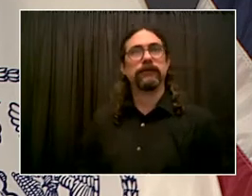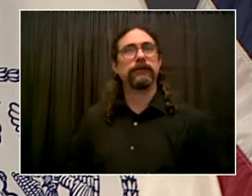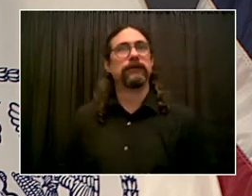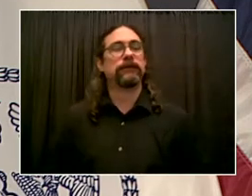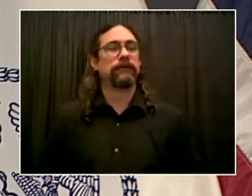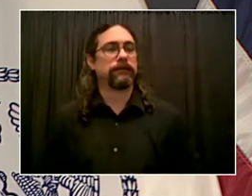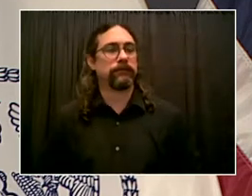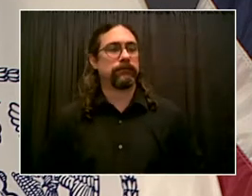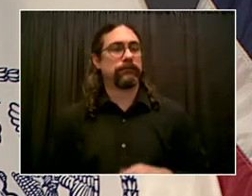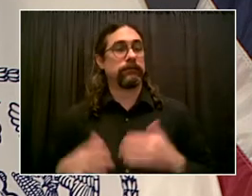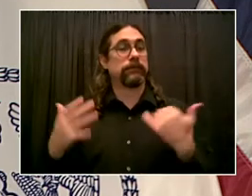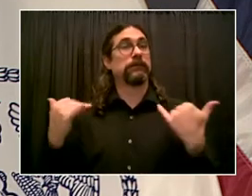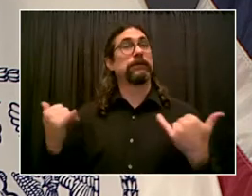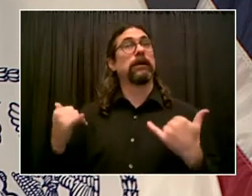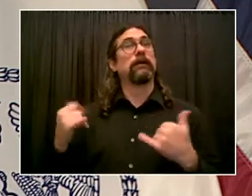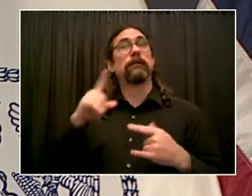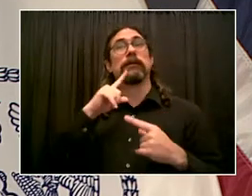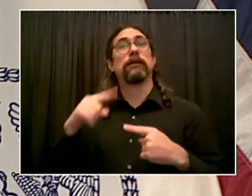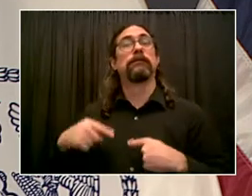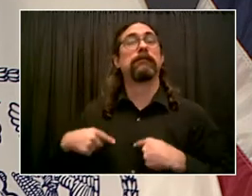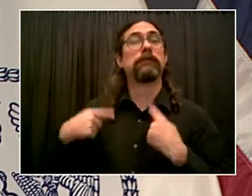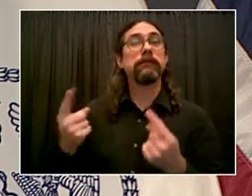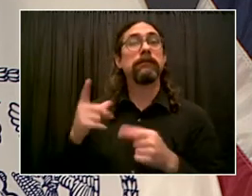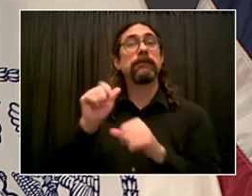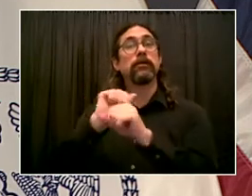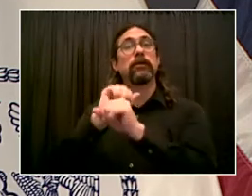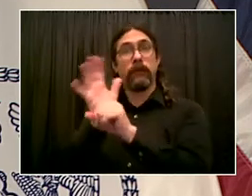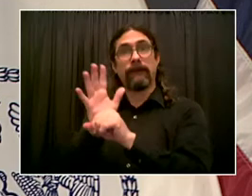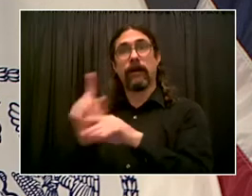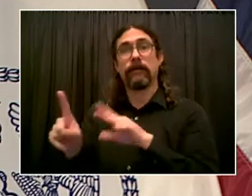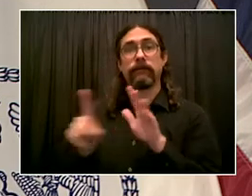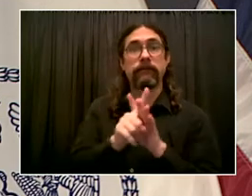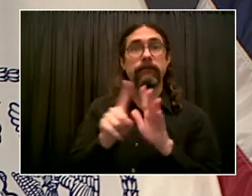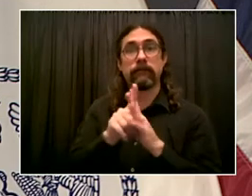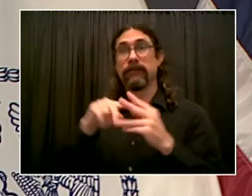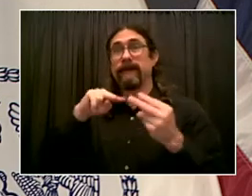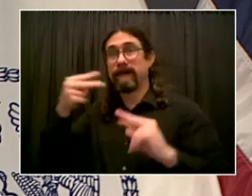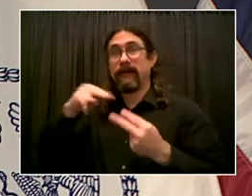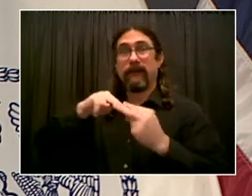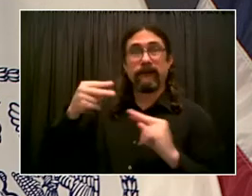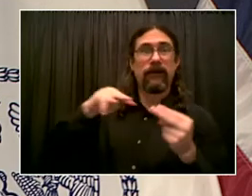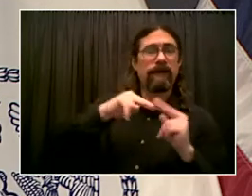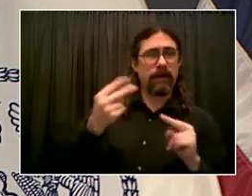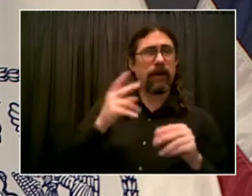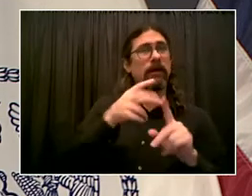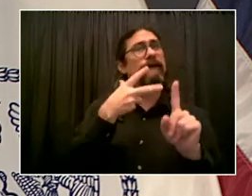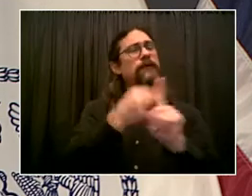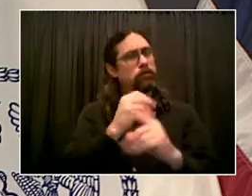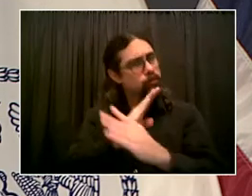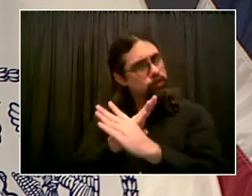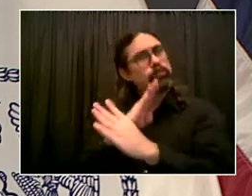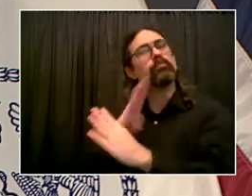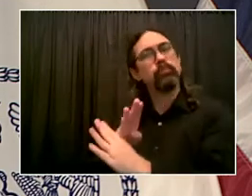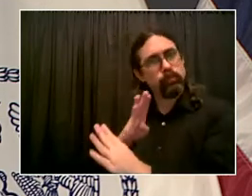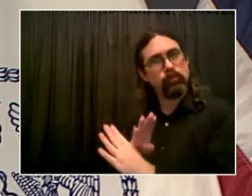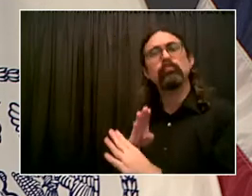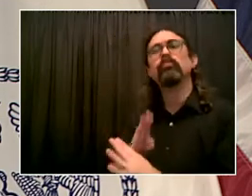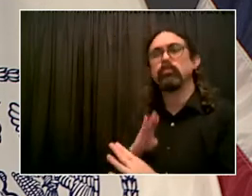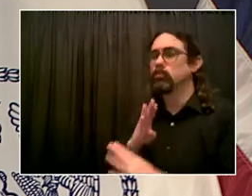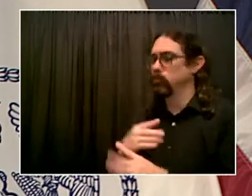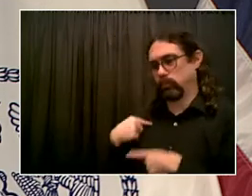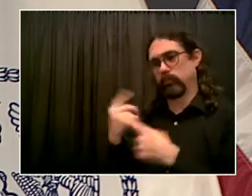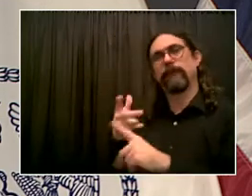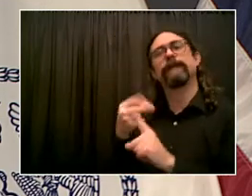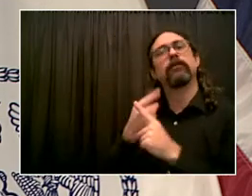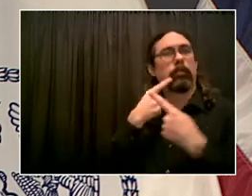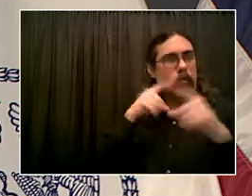vaccine. The vaccine works against every variant we've seen up to now. And we are working with that assumption again. So